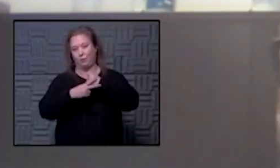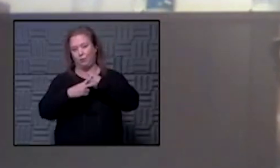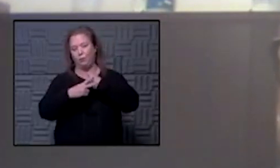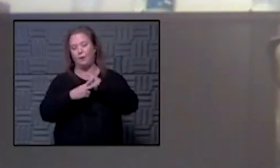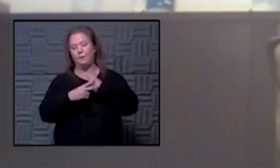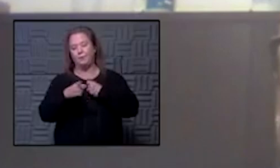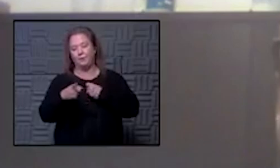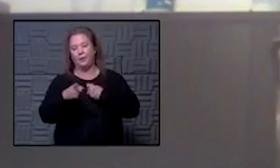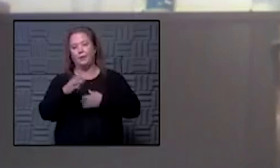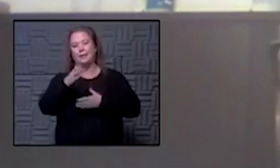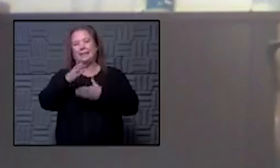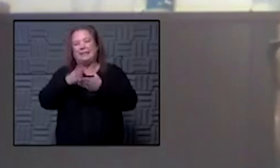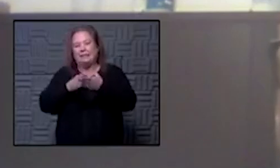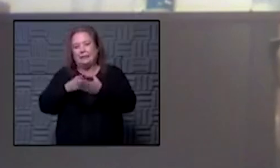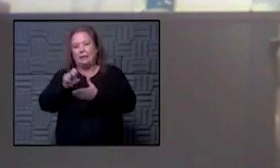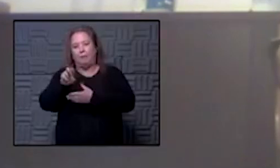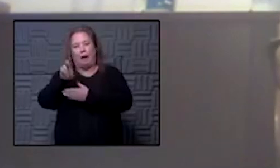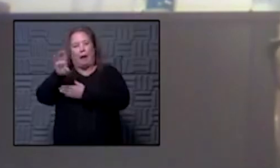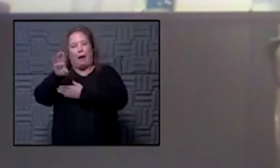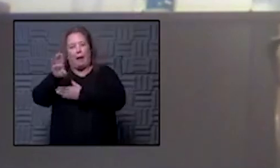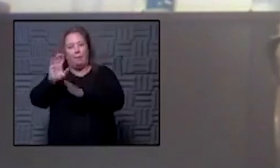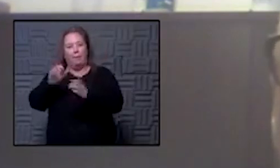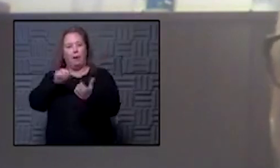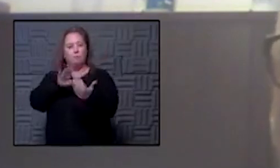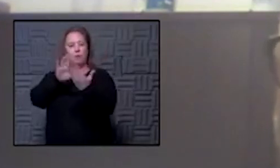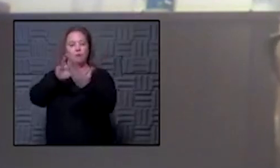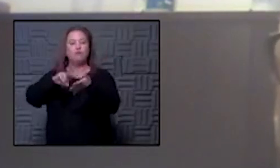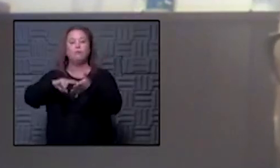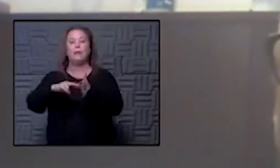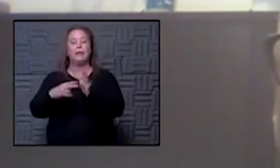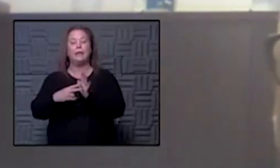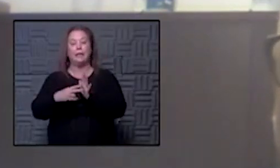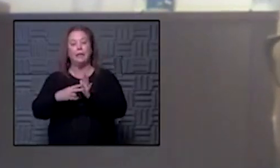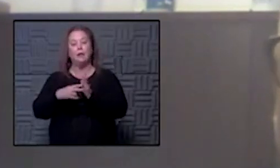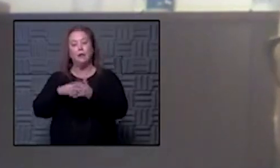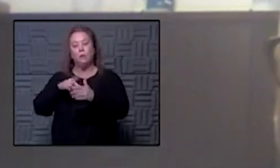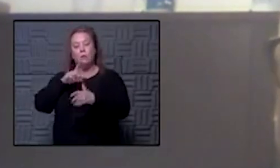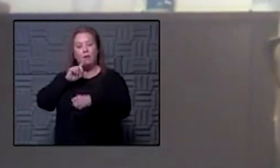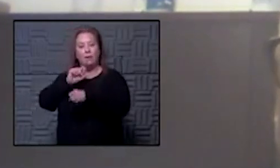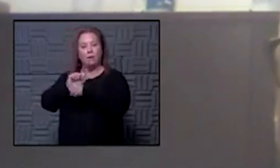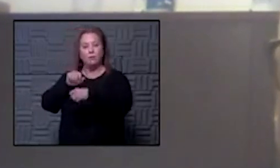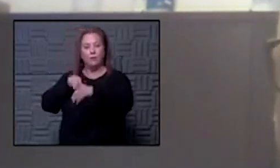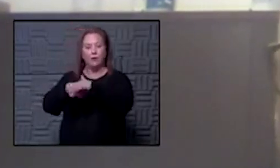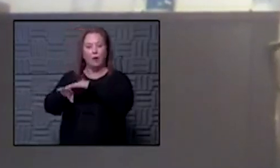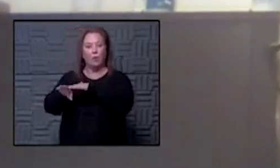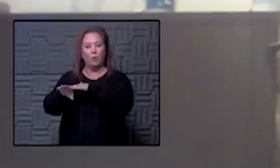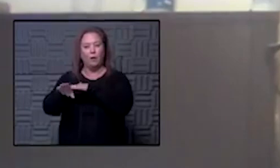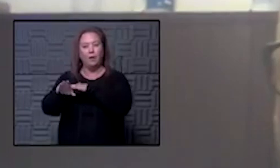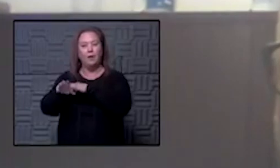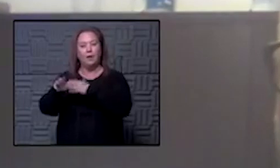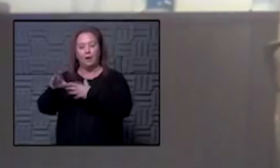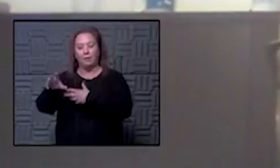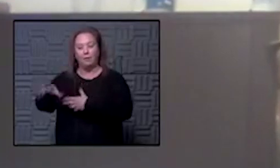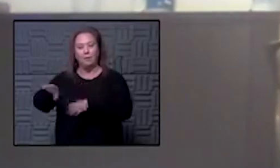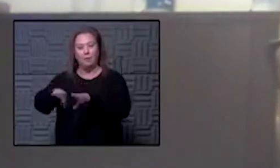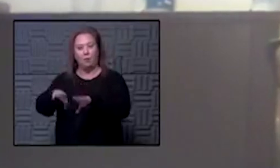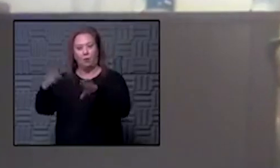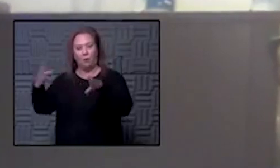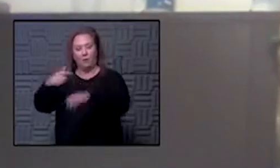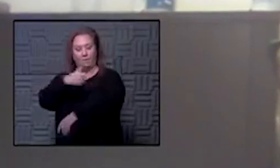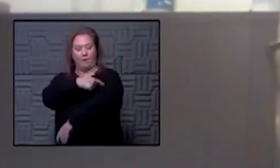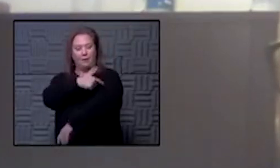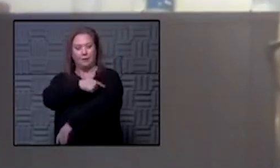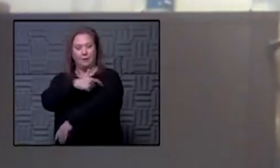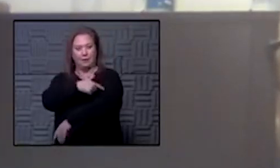with some hub and spoke type of approach meaning that we would go in and take those windows when we open the vaccine